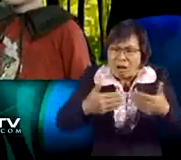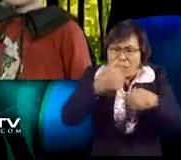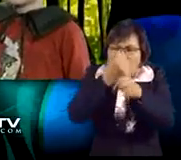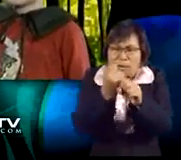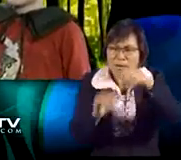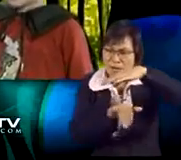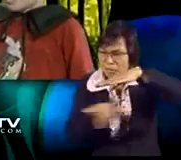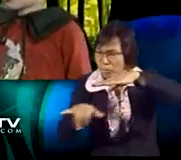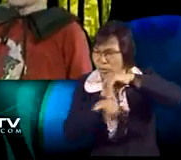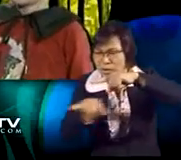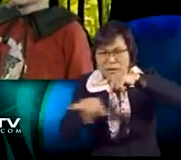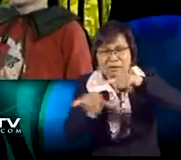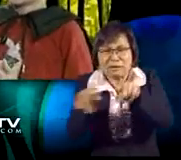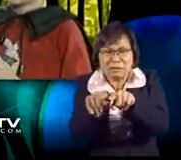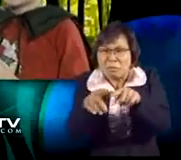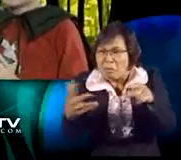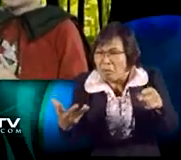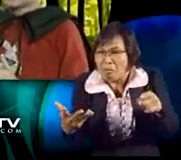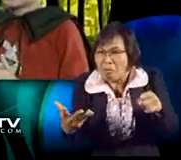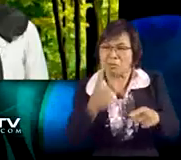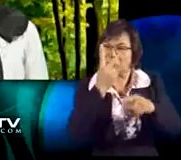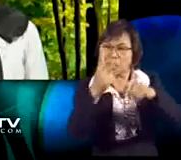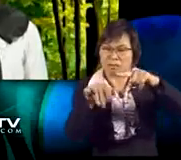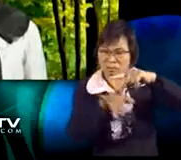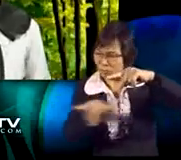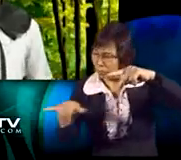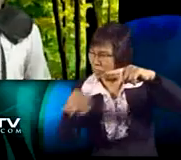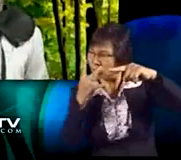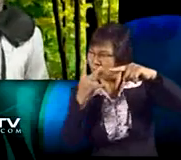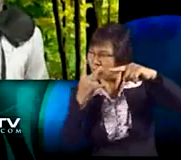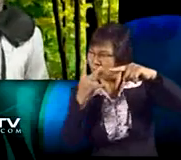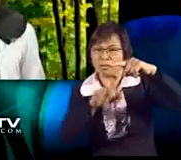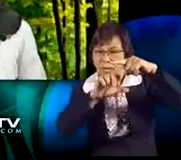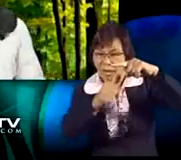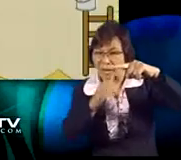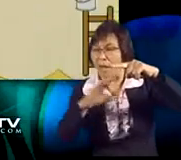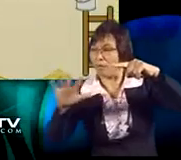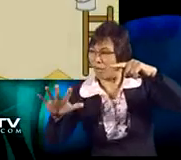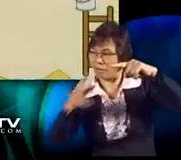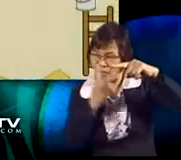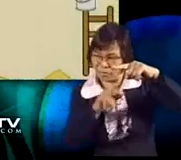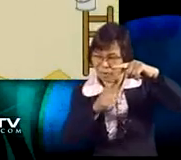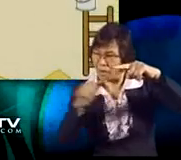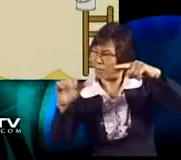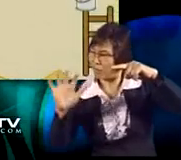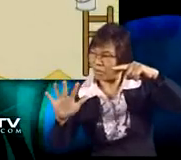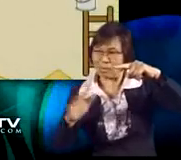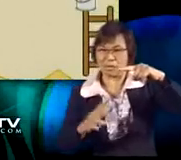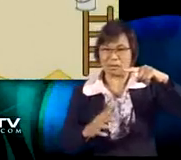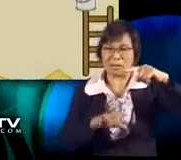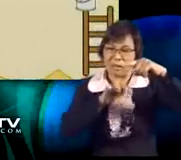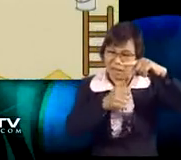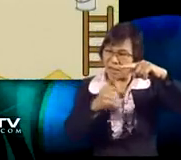But, Melody, how do we make the denominators the same? Look, Cathy, at the two denominators, Nick.